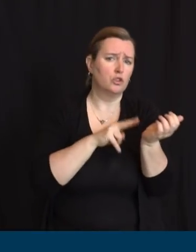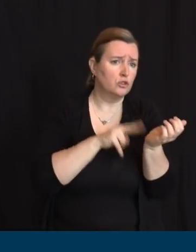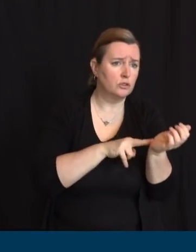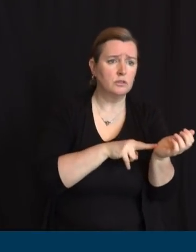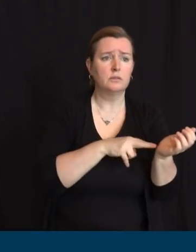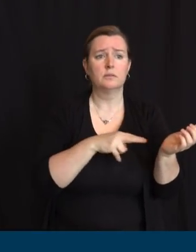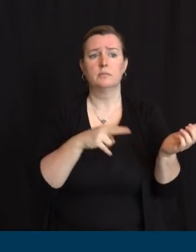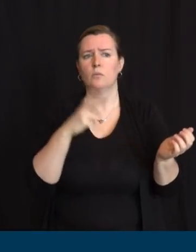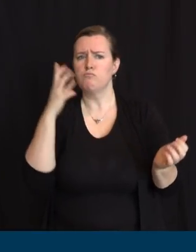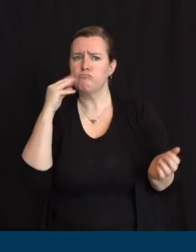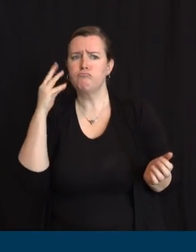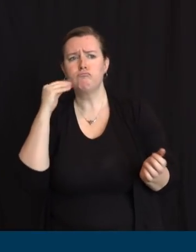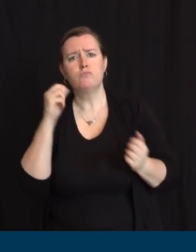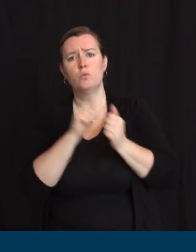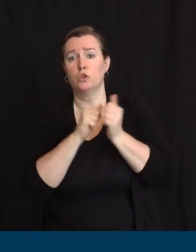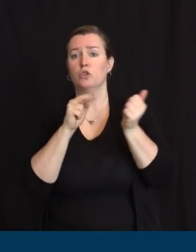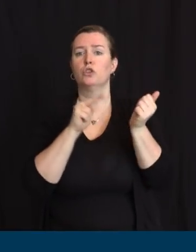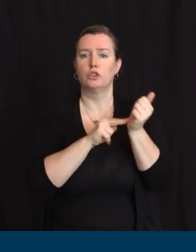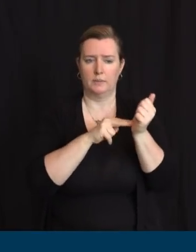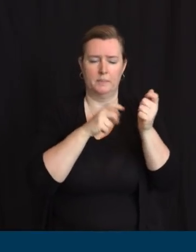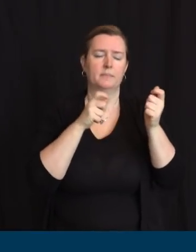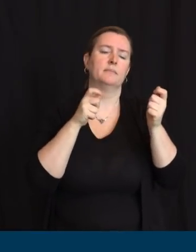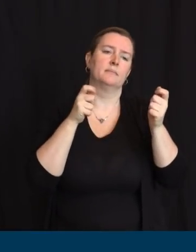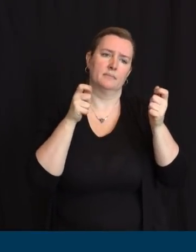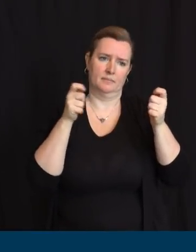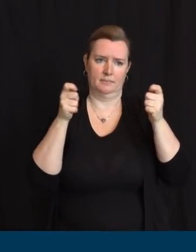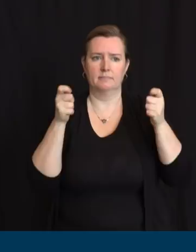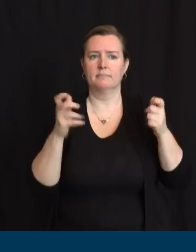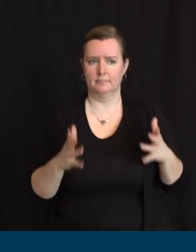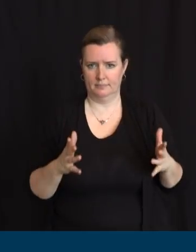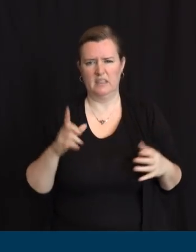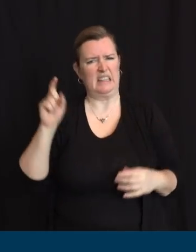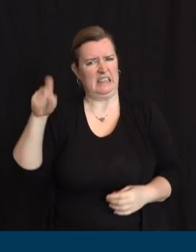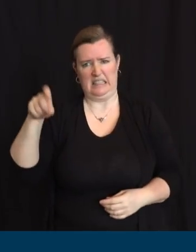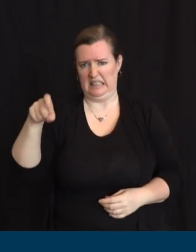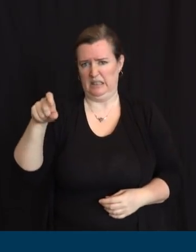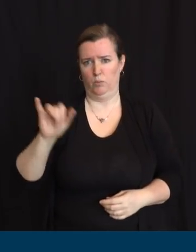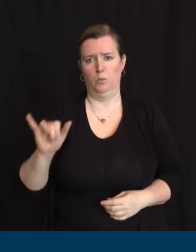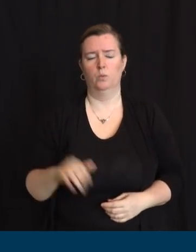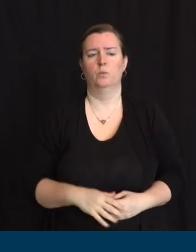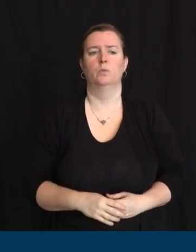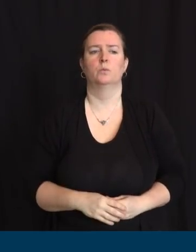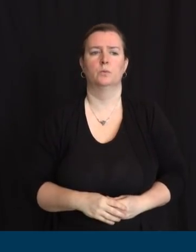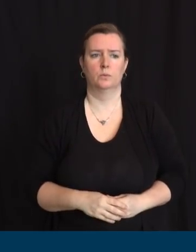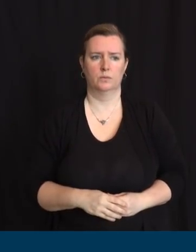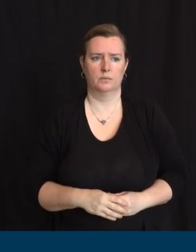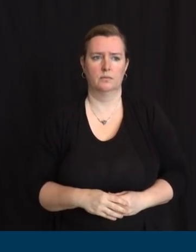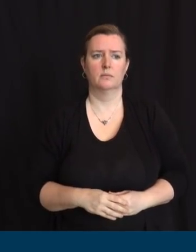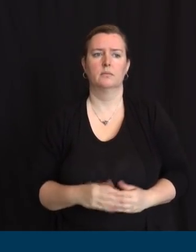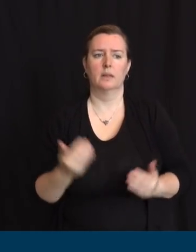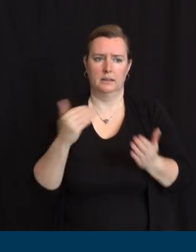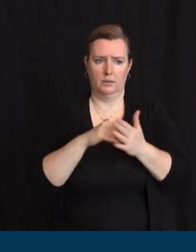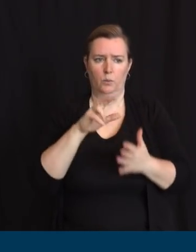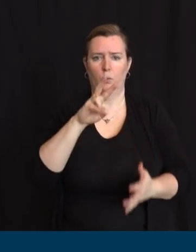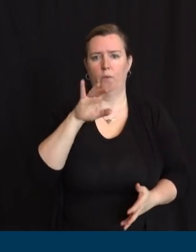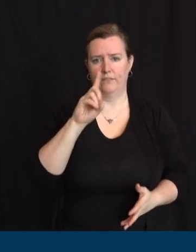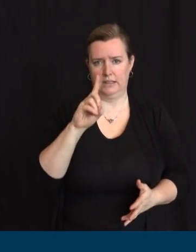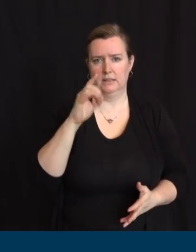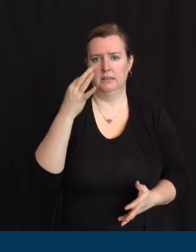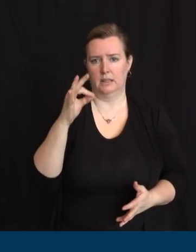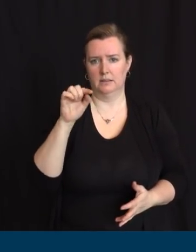medical stations. And again, for you as well, the place to go is covid19.nj.gov slash volunteer.